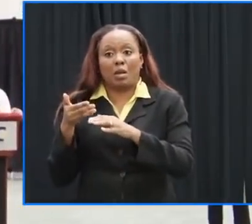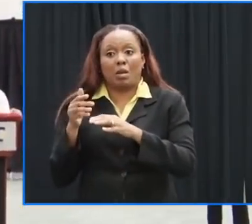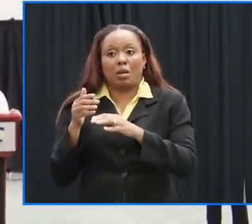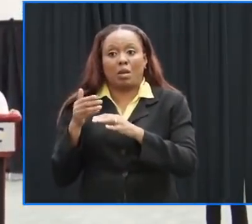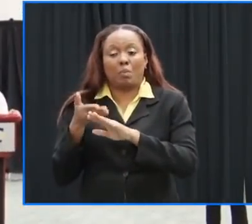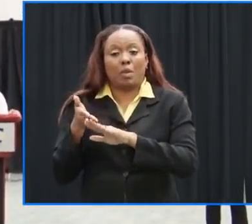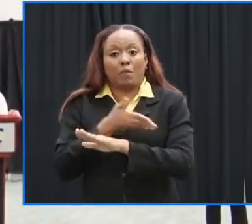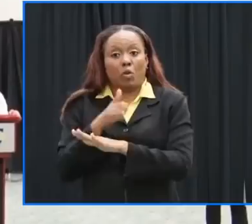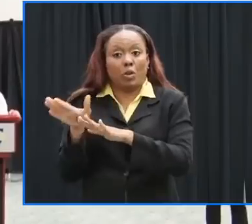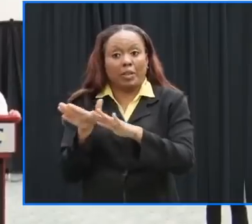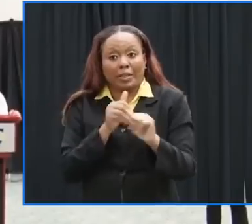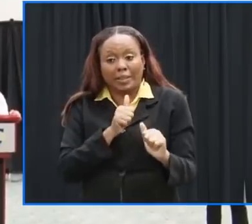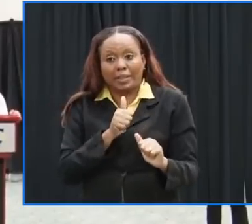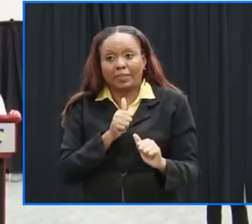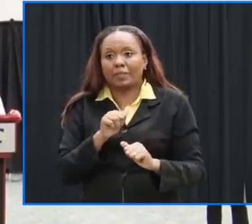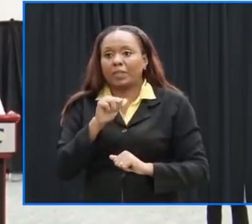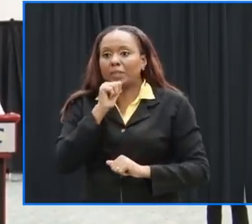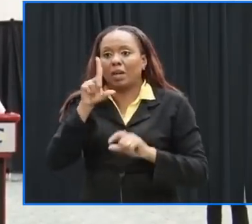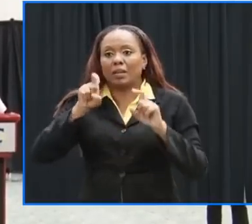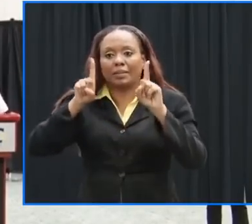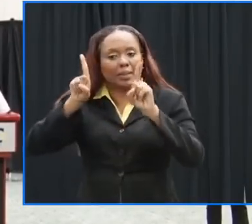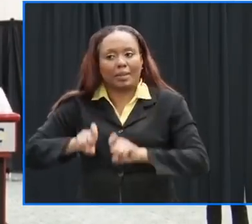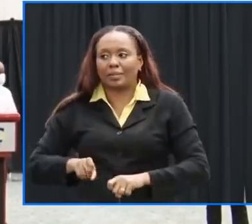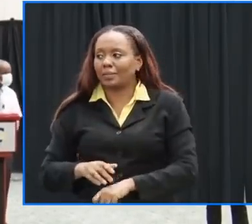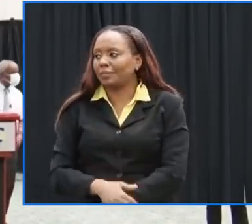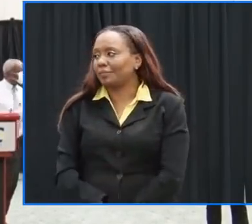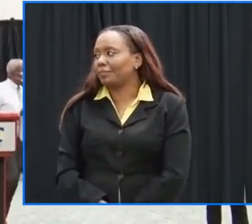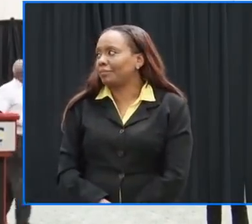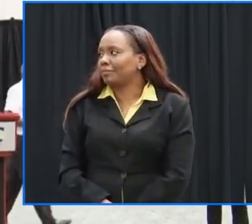leaving the shelters or entering the shelters thank you